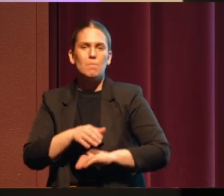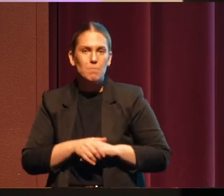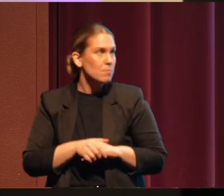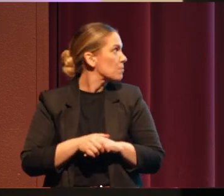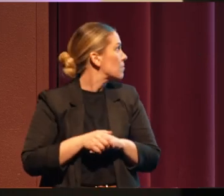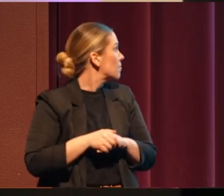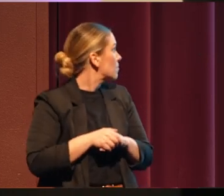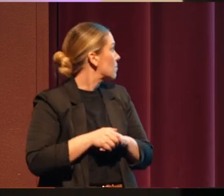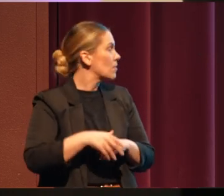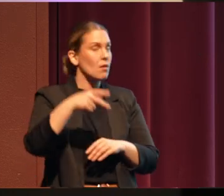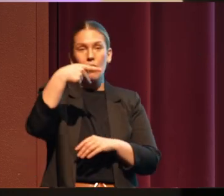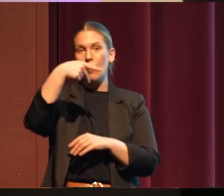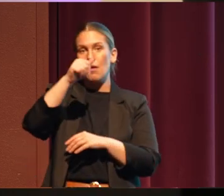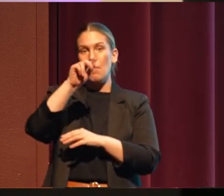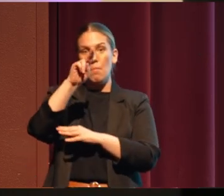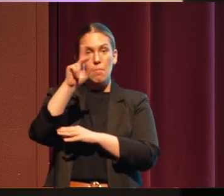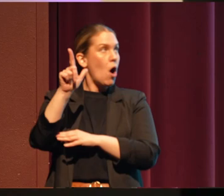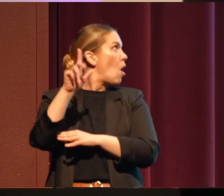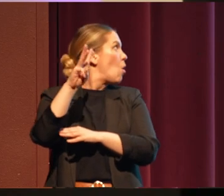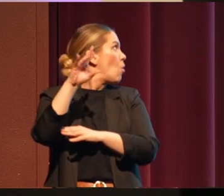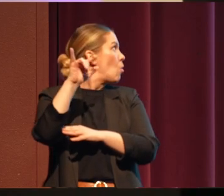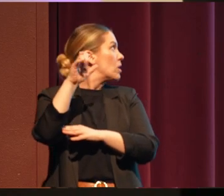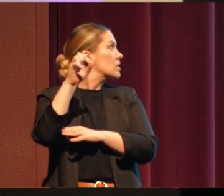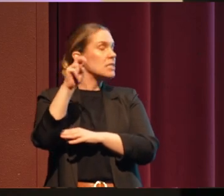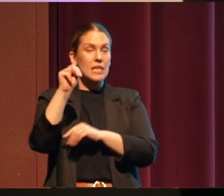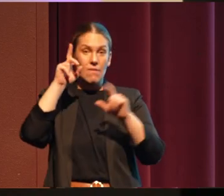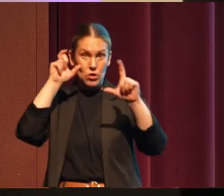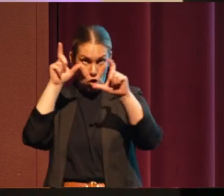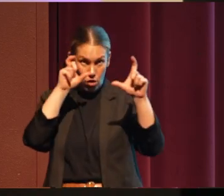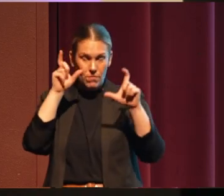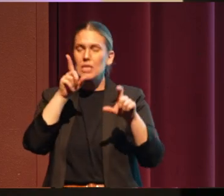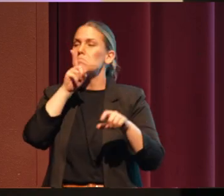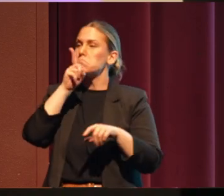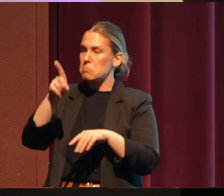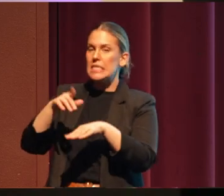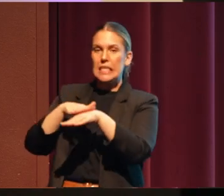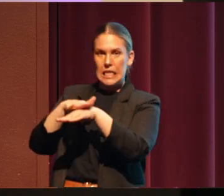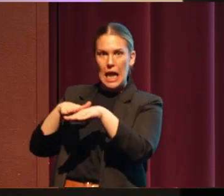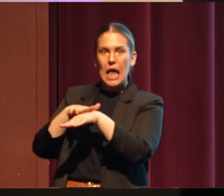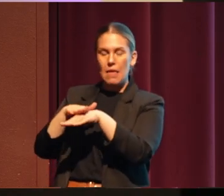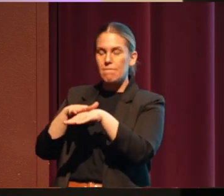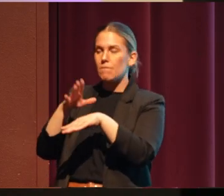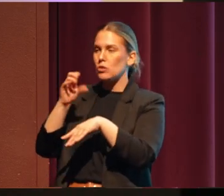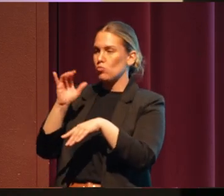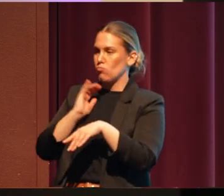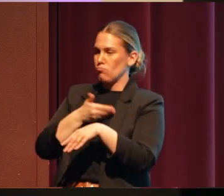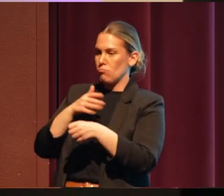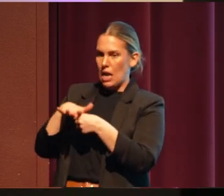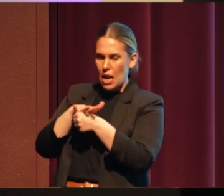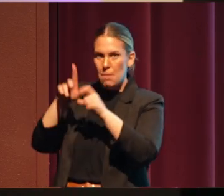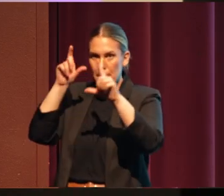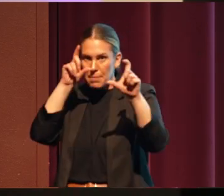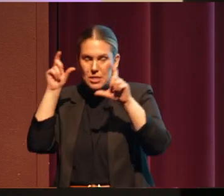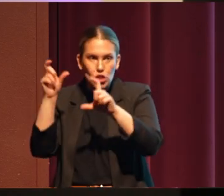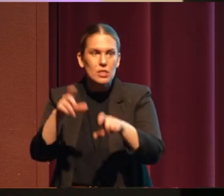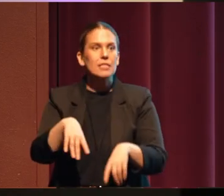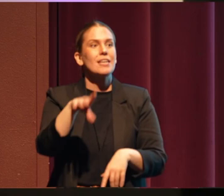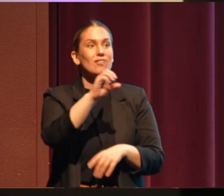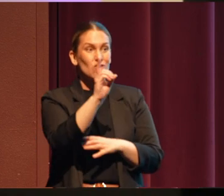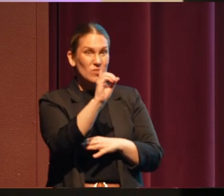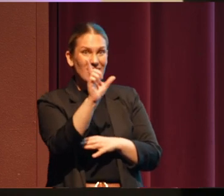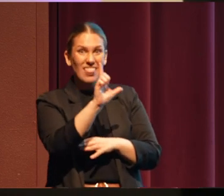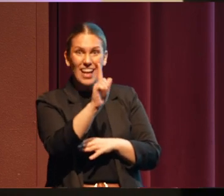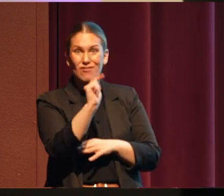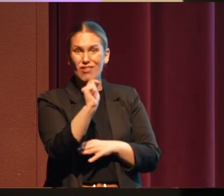Photography, he's a young native Klamath who took a lot of the images. The Deschutes Land Trust for giving me space